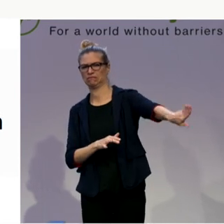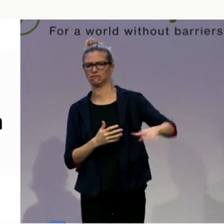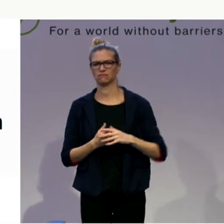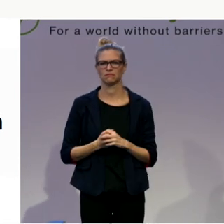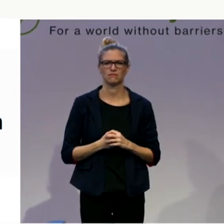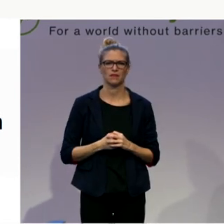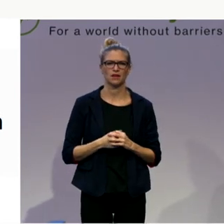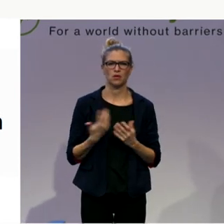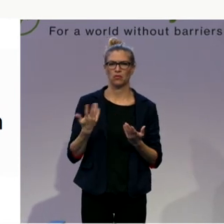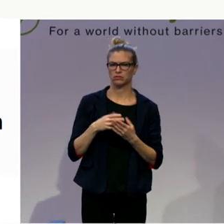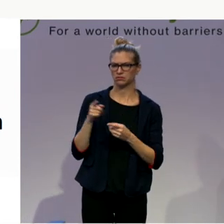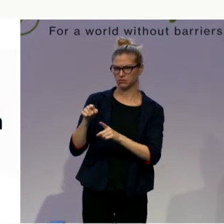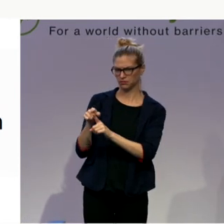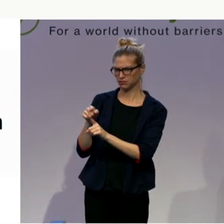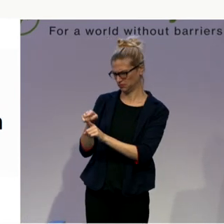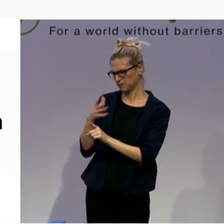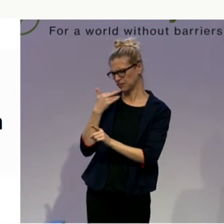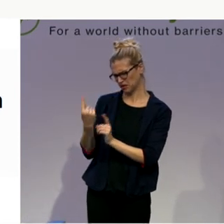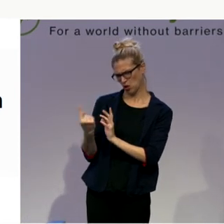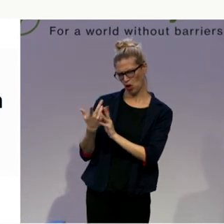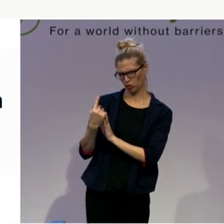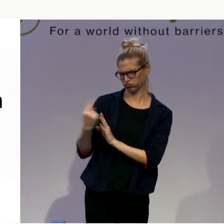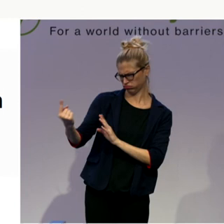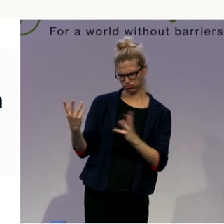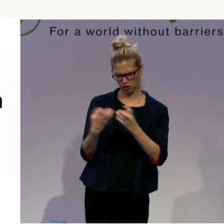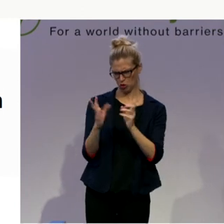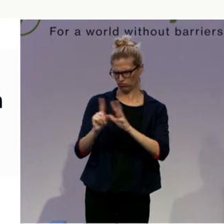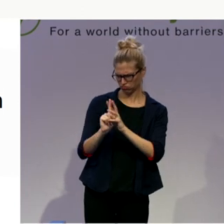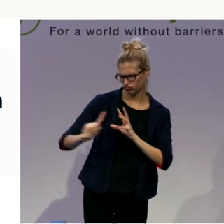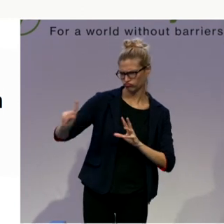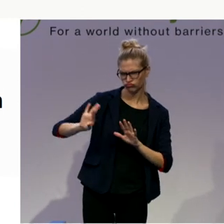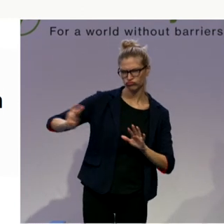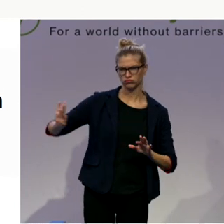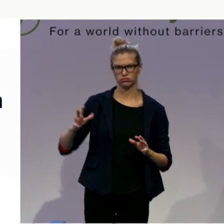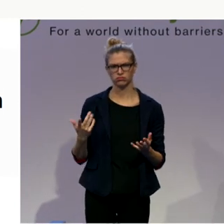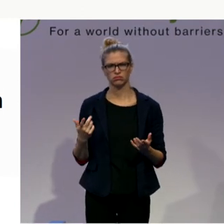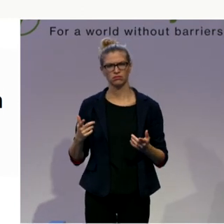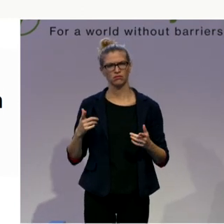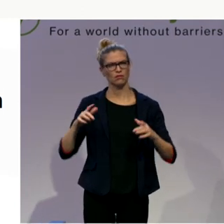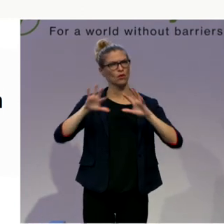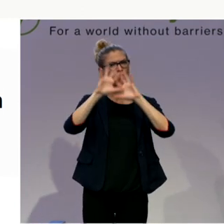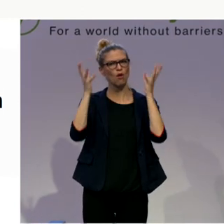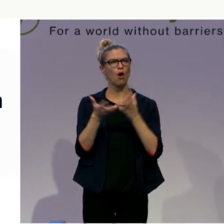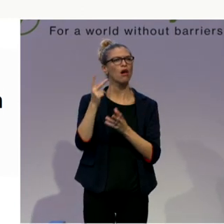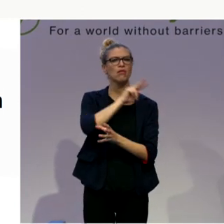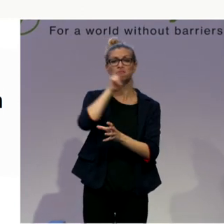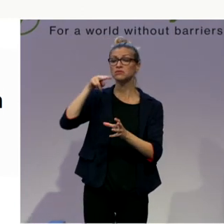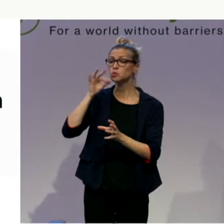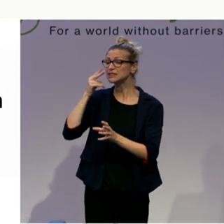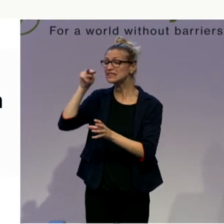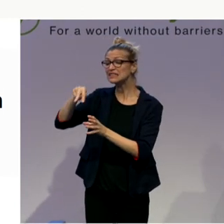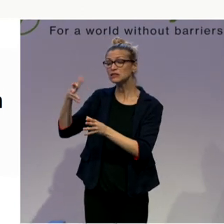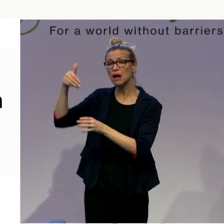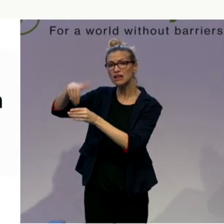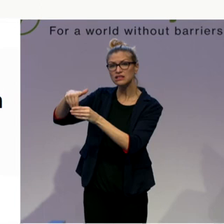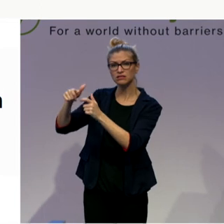are alone for a long time, unknown by the world. Can I ask now somebody, just shout out? Just shout out